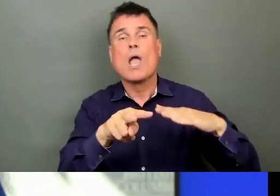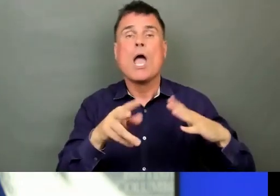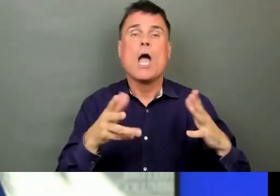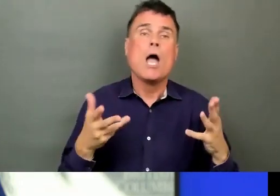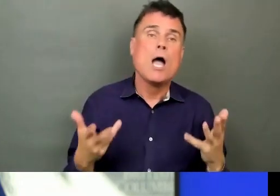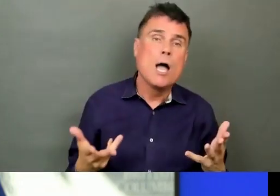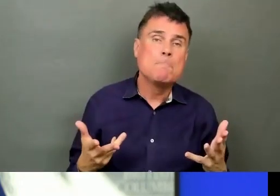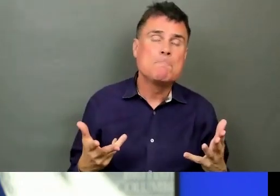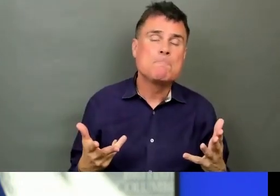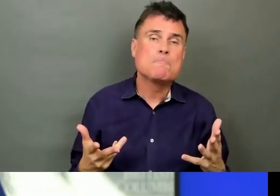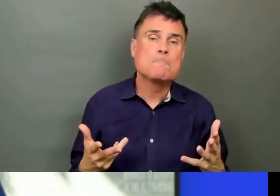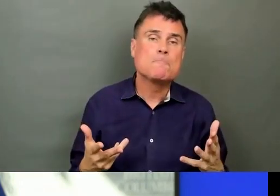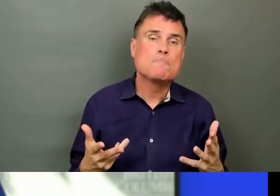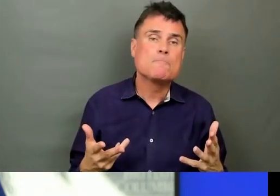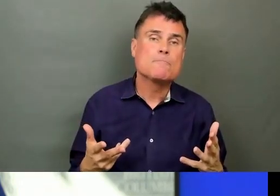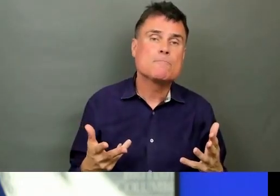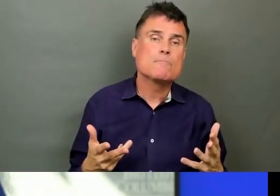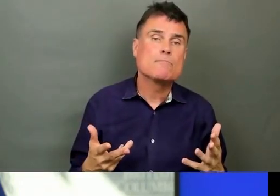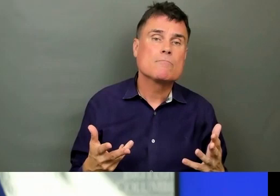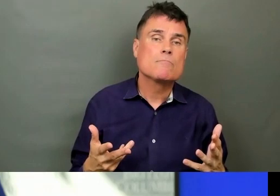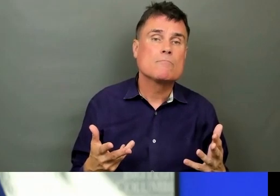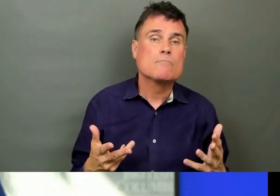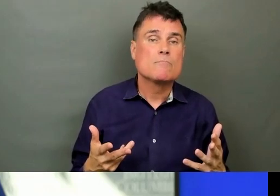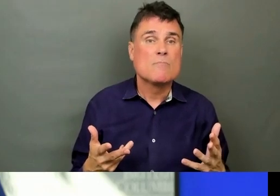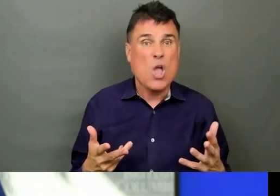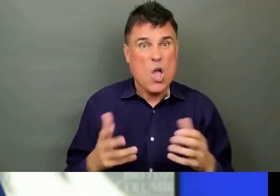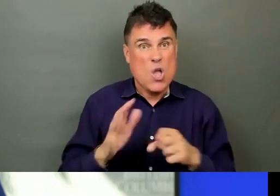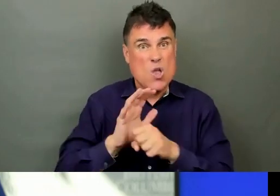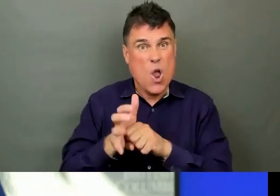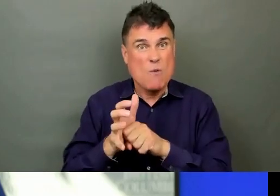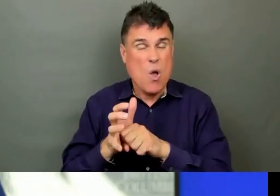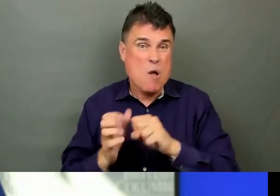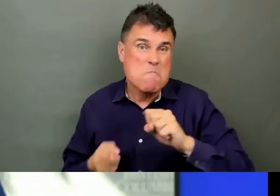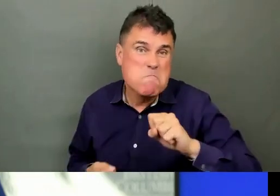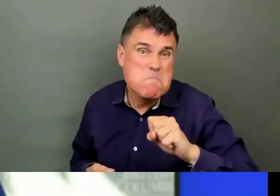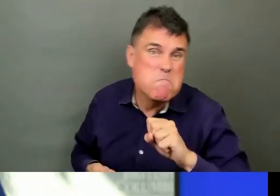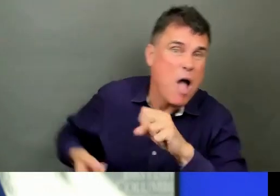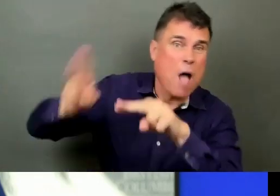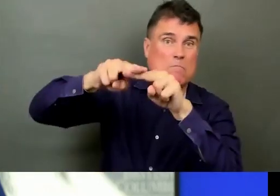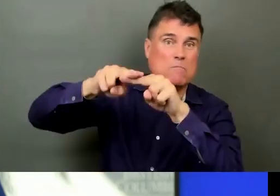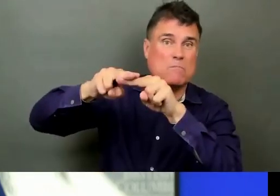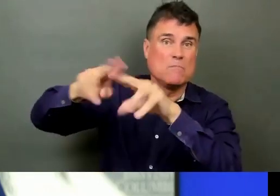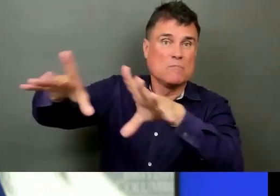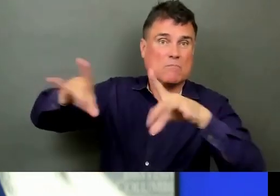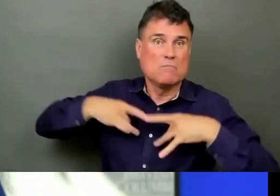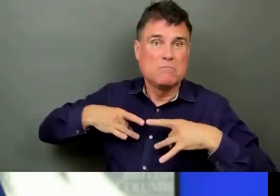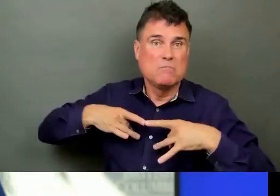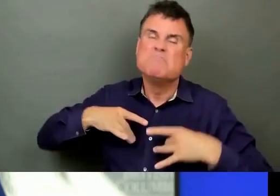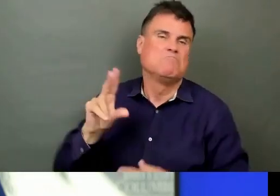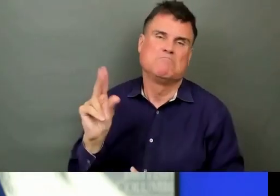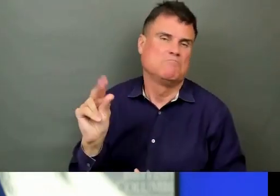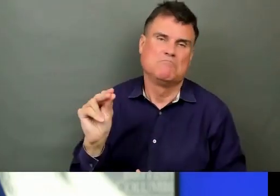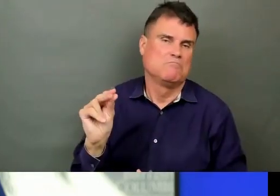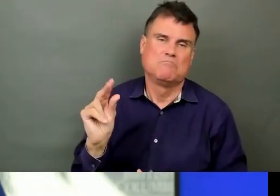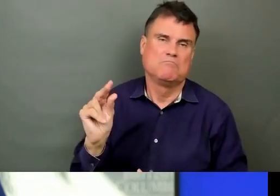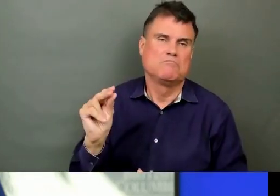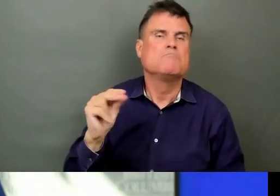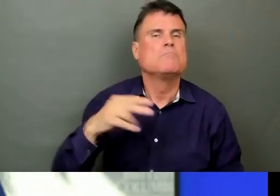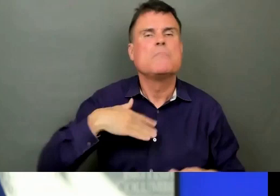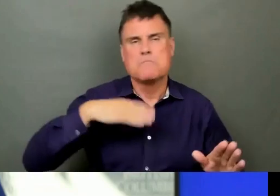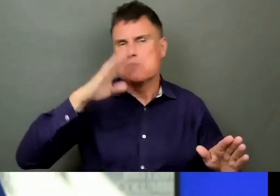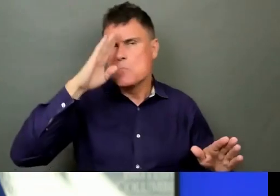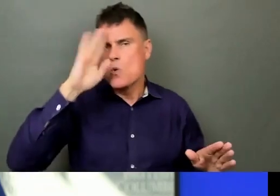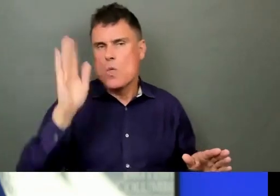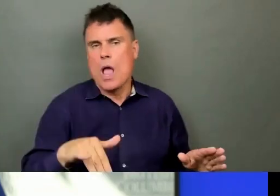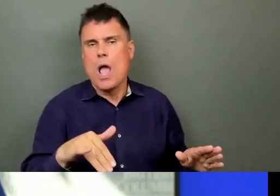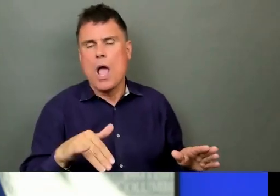in the province. Including, as you would expect, long weekend traffic to Vancouver Island. And that I don't think we're seeing right now much